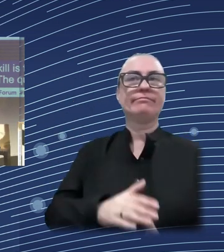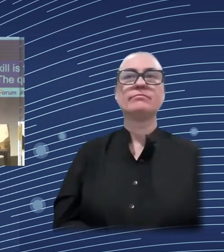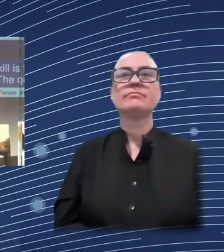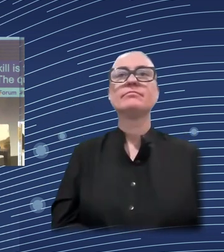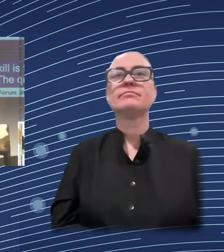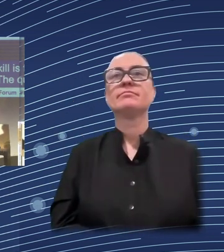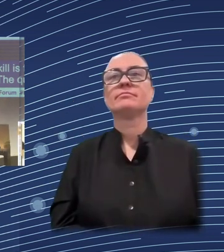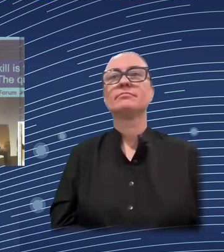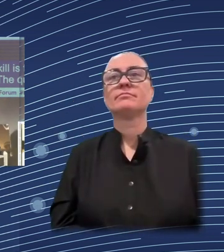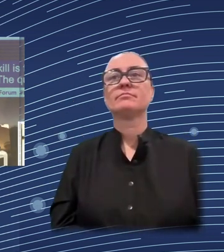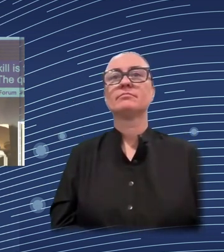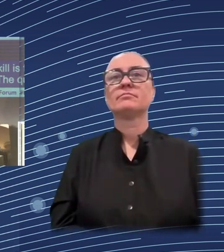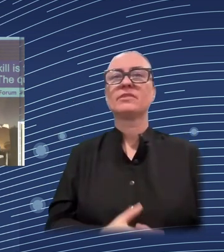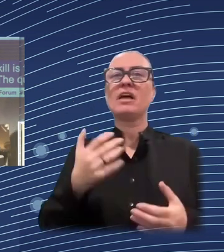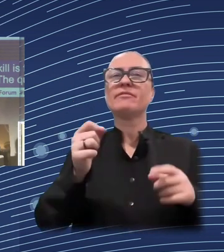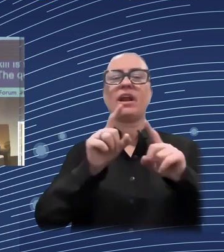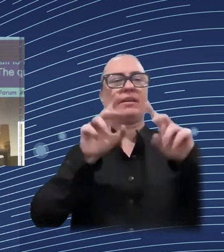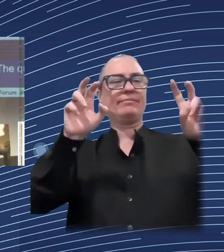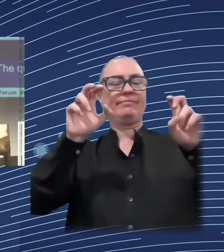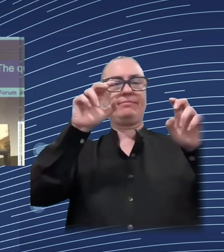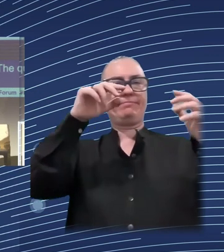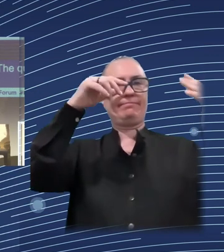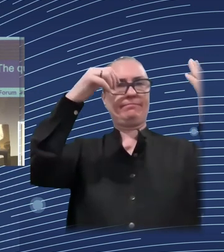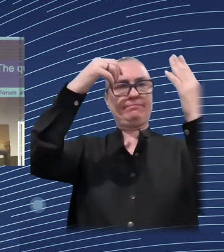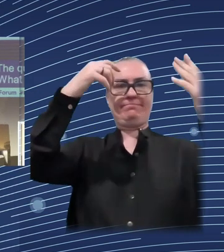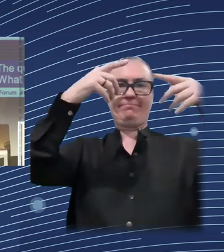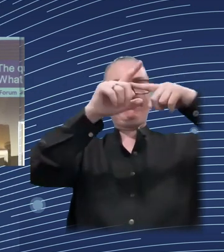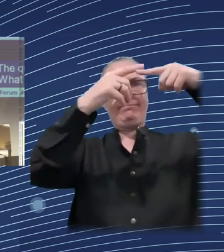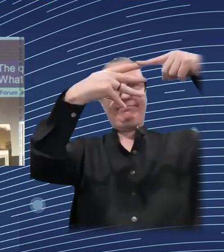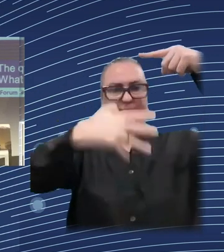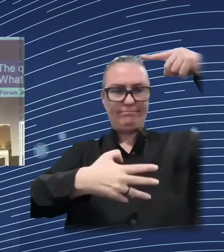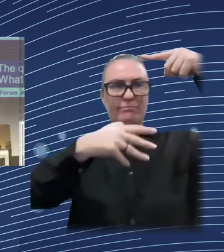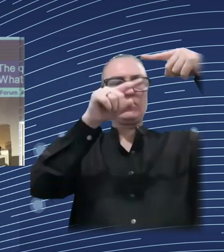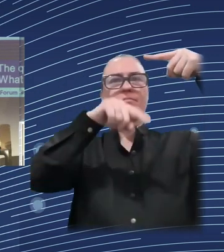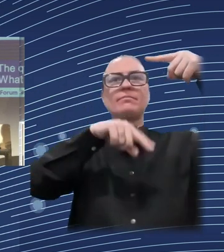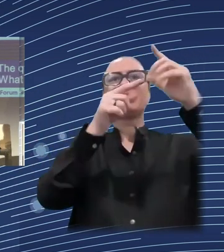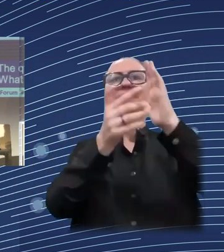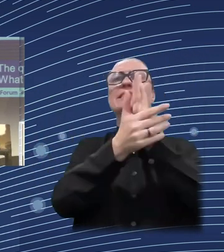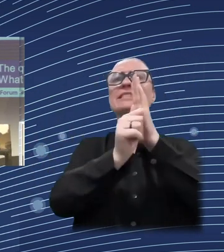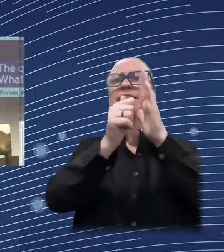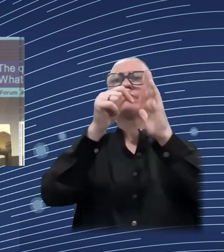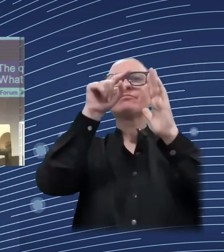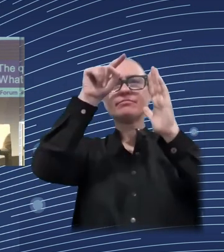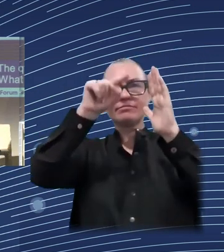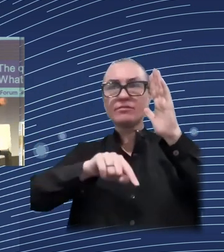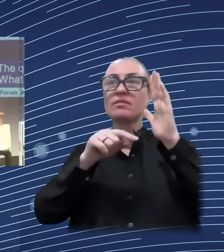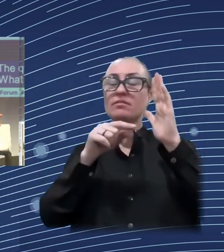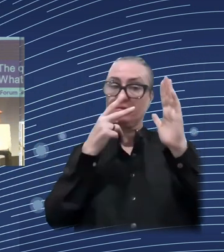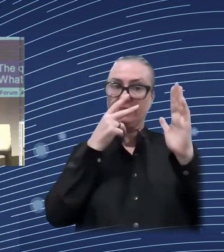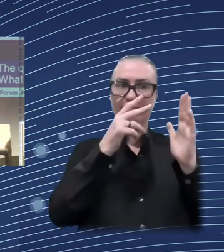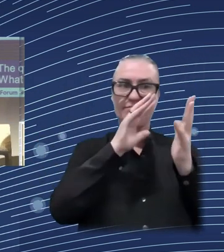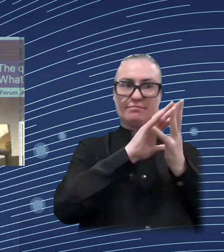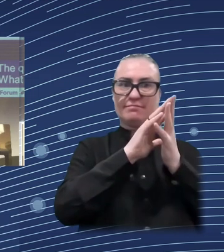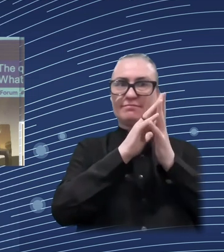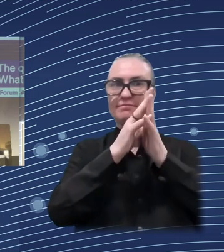of what is likely the evolution of skills to be in the future because of digitalization. The question is, what are the